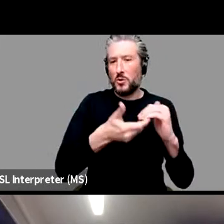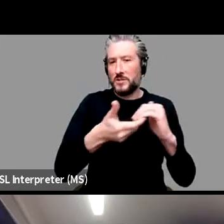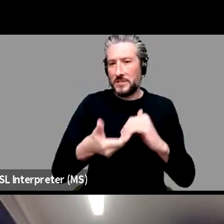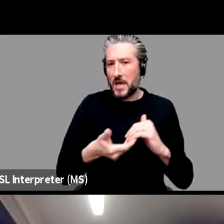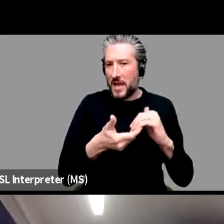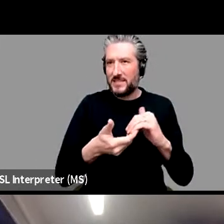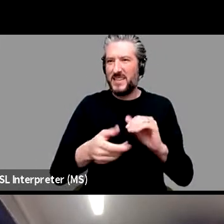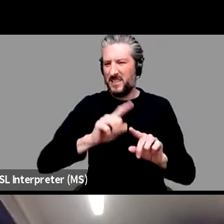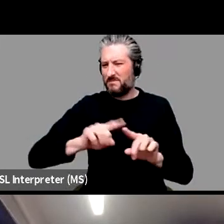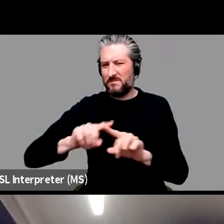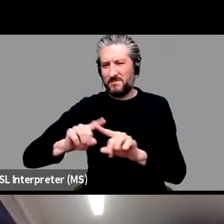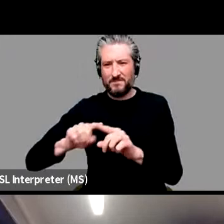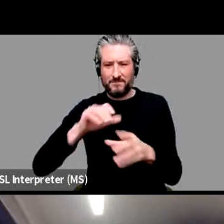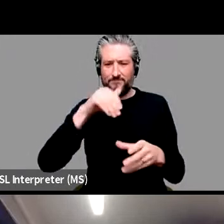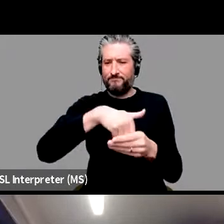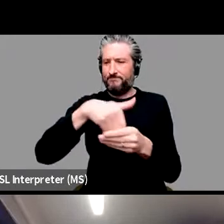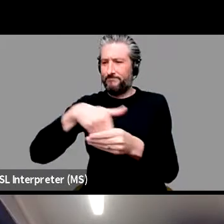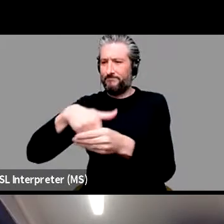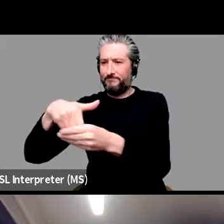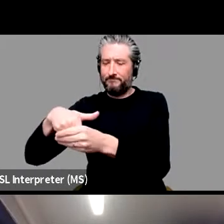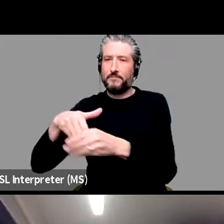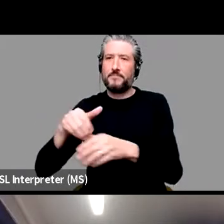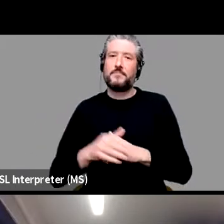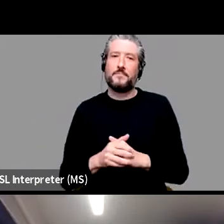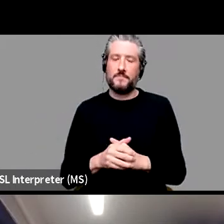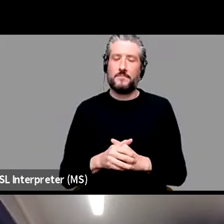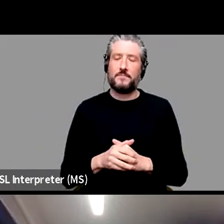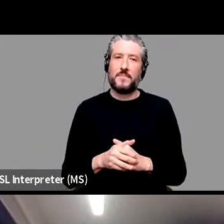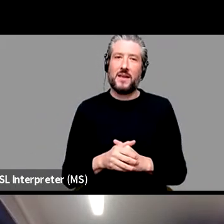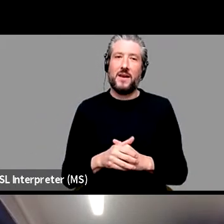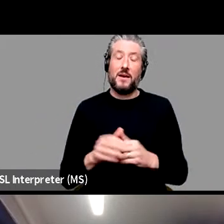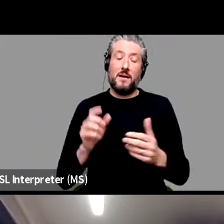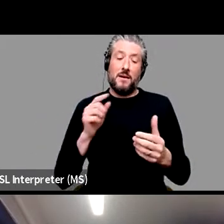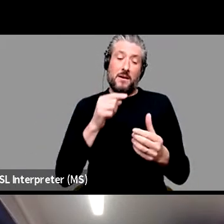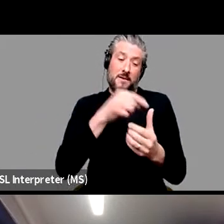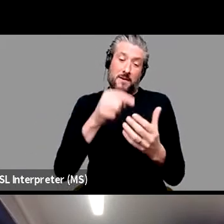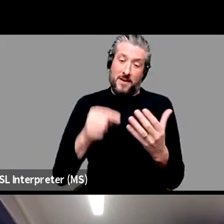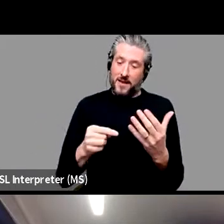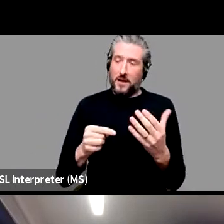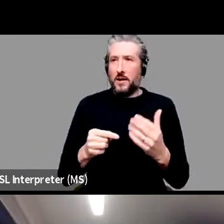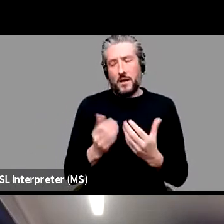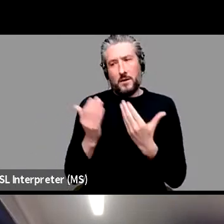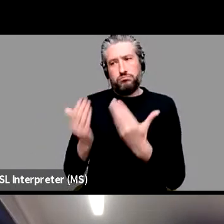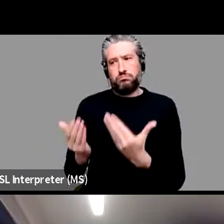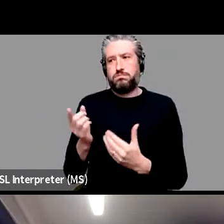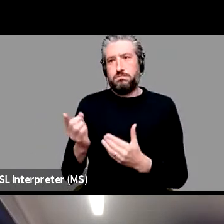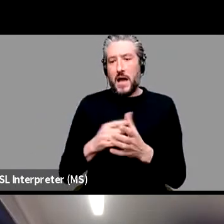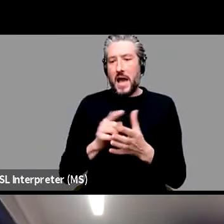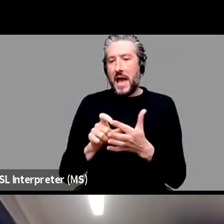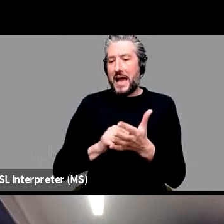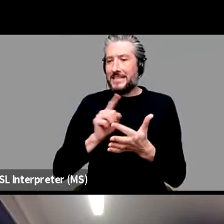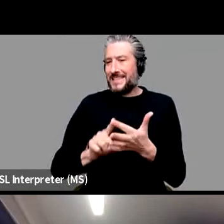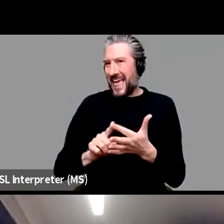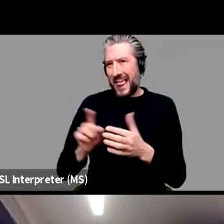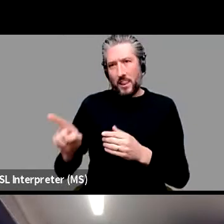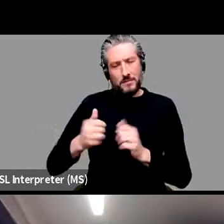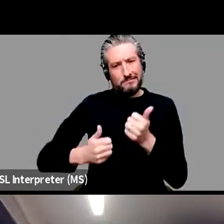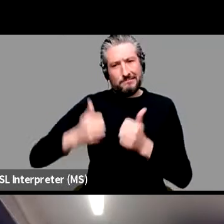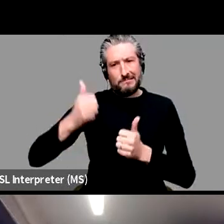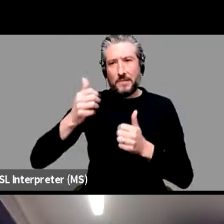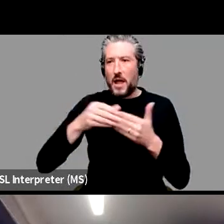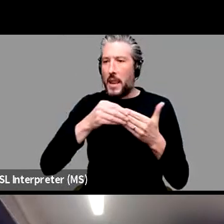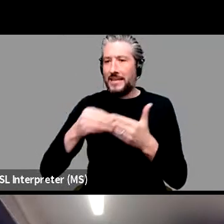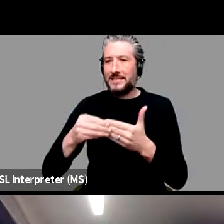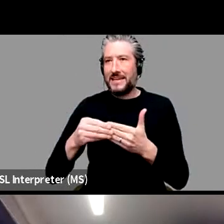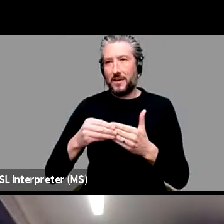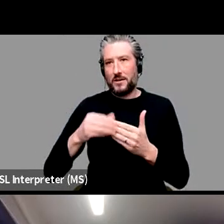the as well. And Adele is really one of the leading cognitive linguists in the world. I'm sure almost